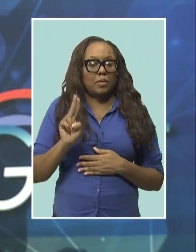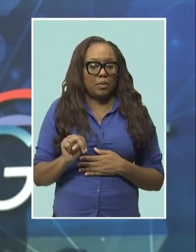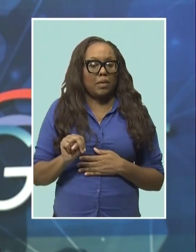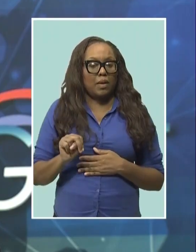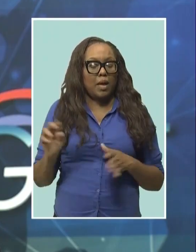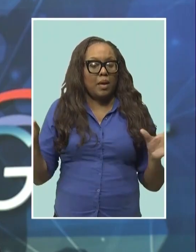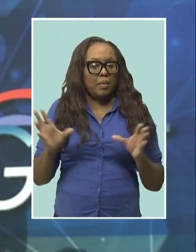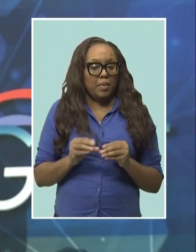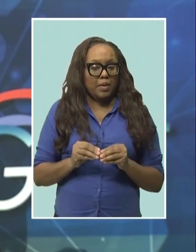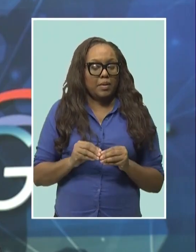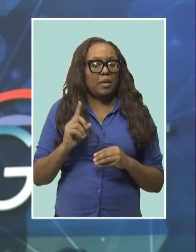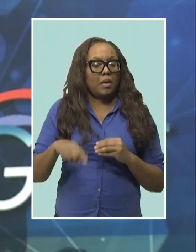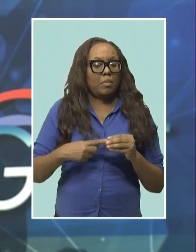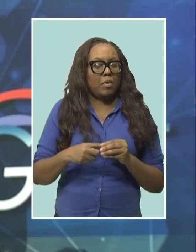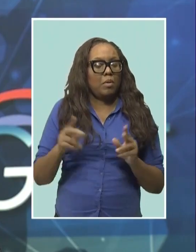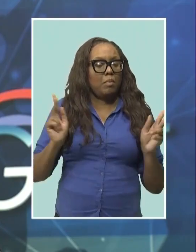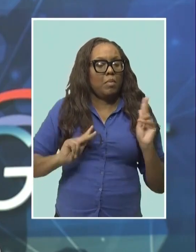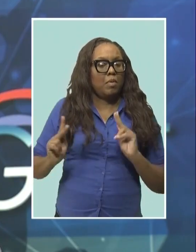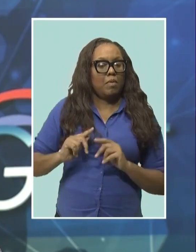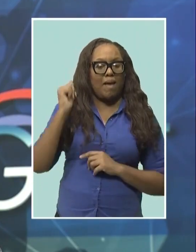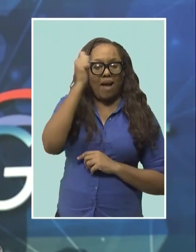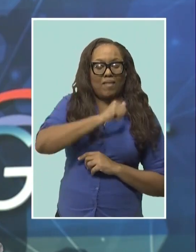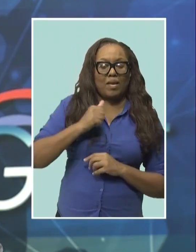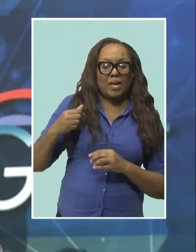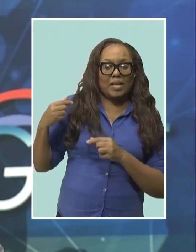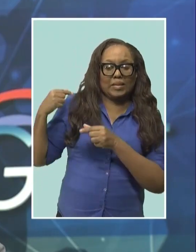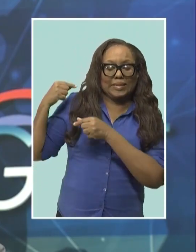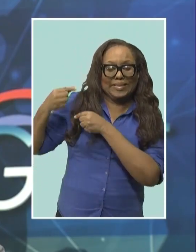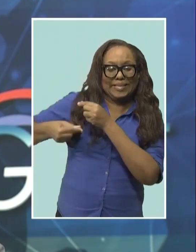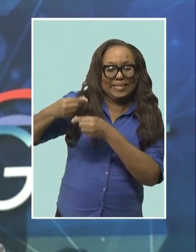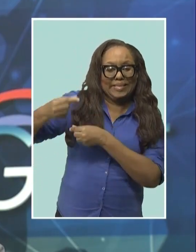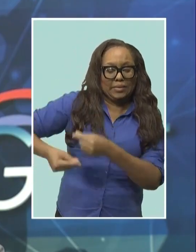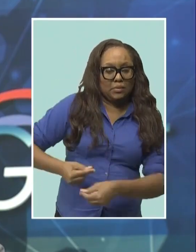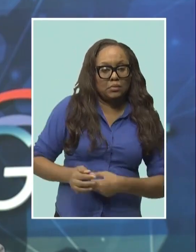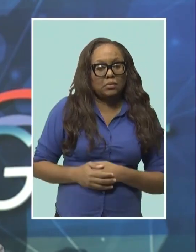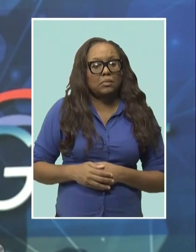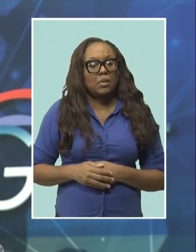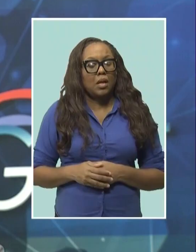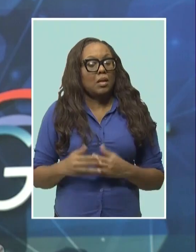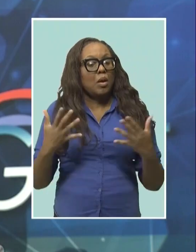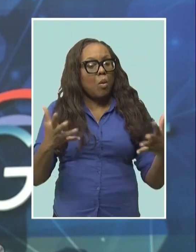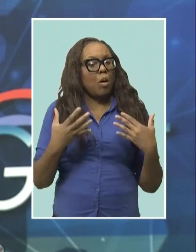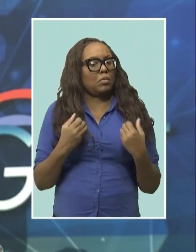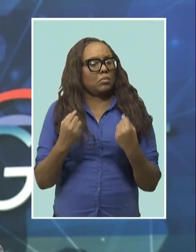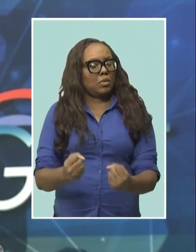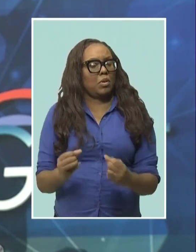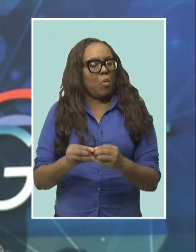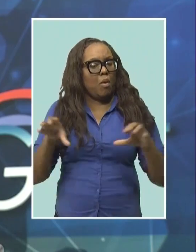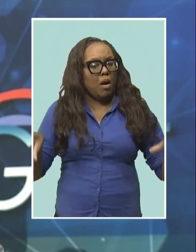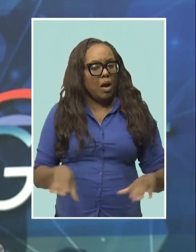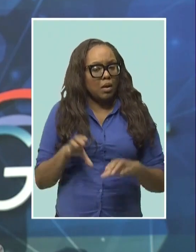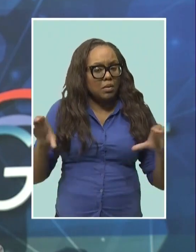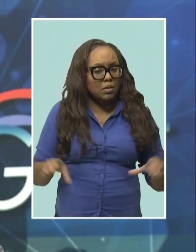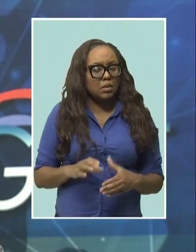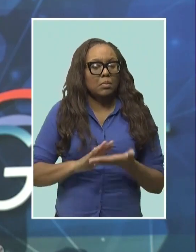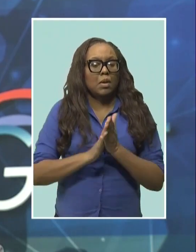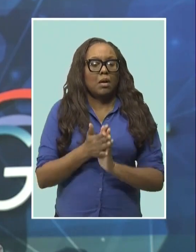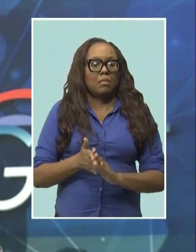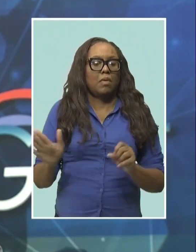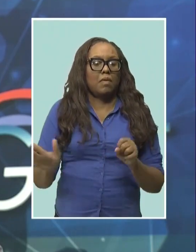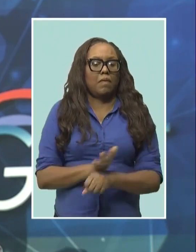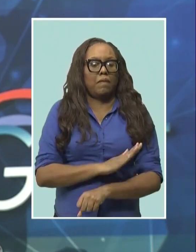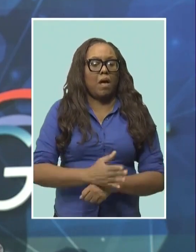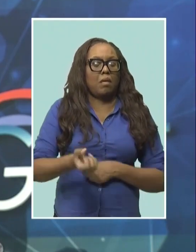Permanent Forum on People of African Descent. The decade was declared to strengthen actions and measures to ensure the full